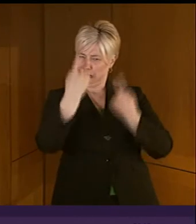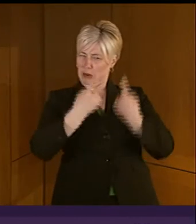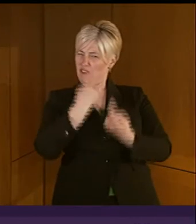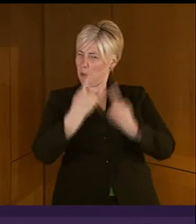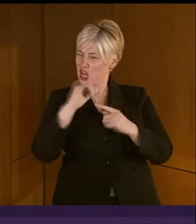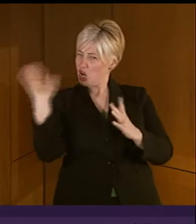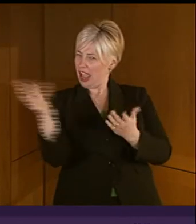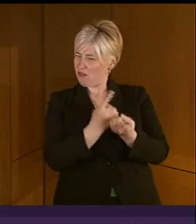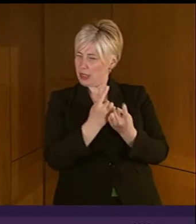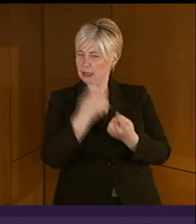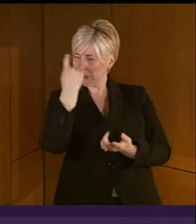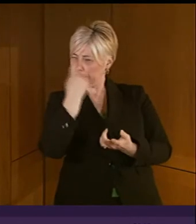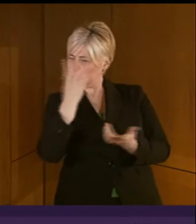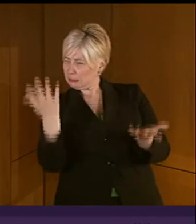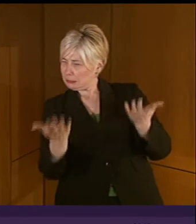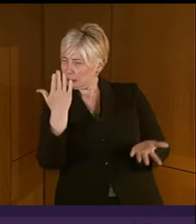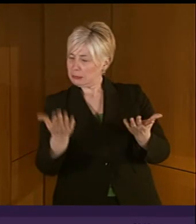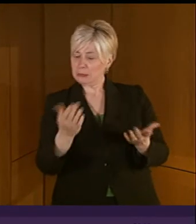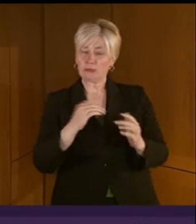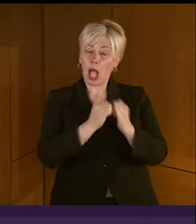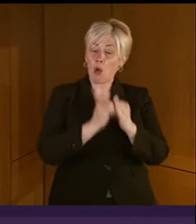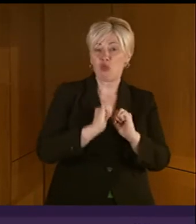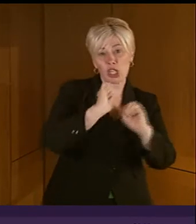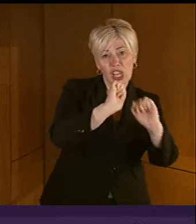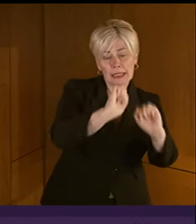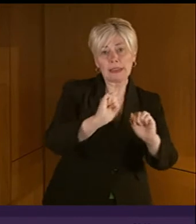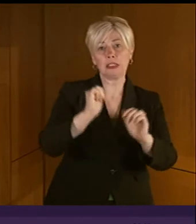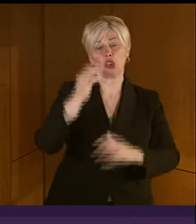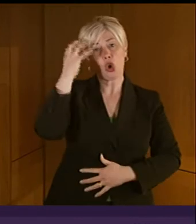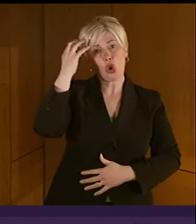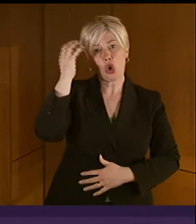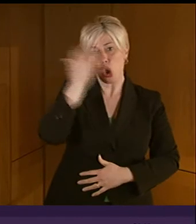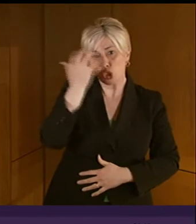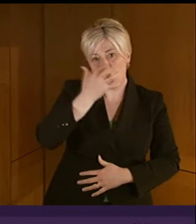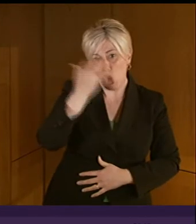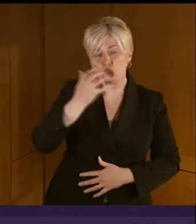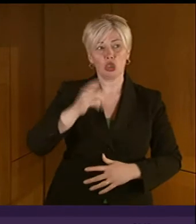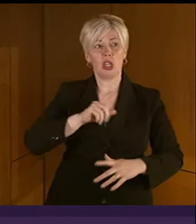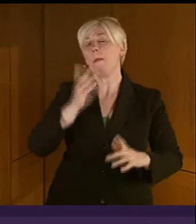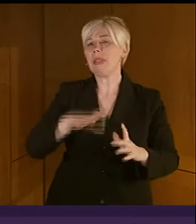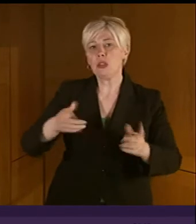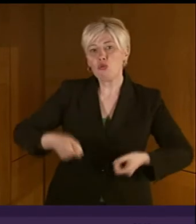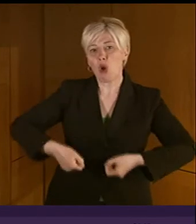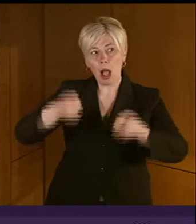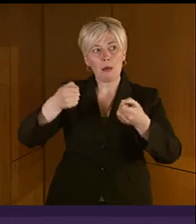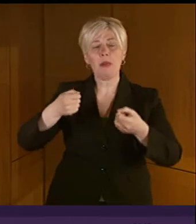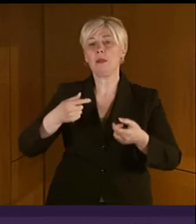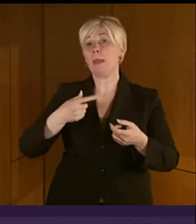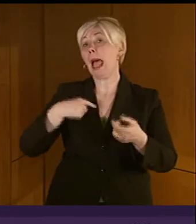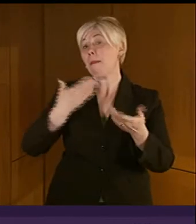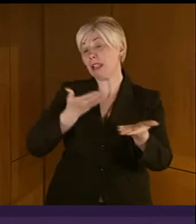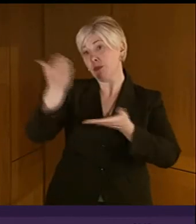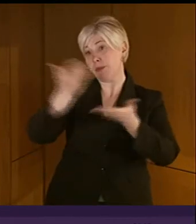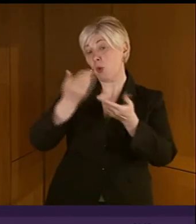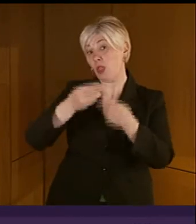I totally appreciate Michael Russell's concern in this matter, who has raised it with me, and I have had a conversation with the Council